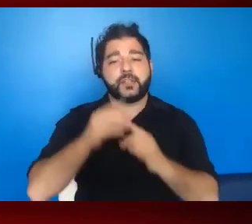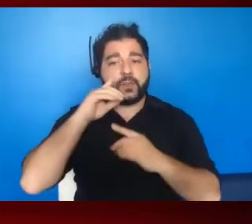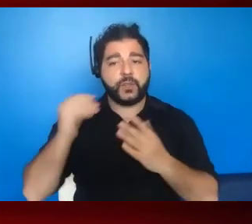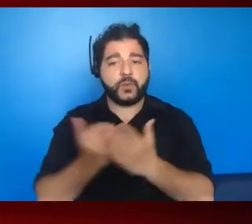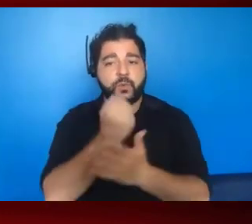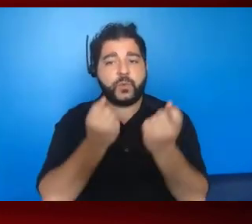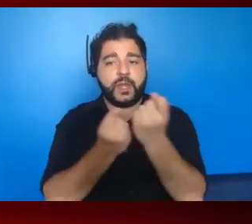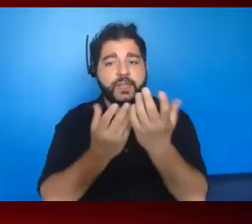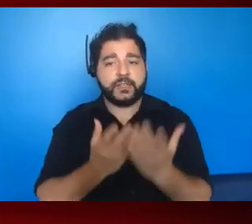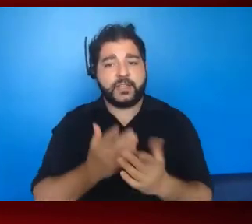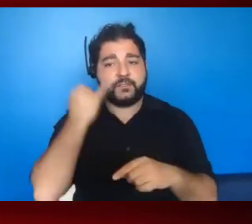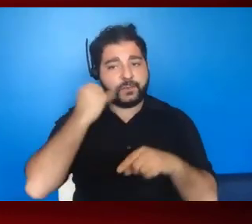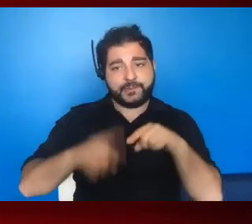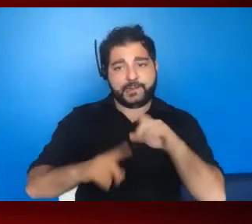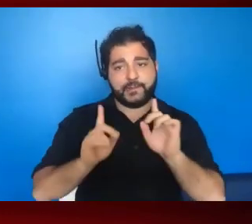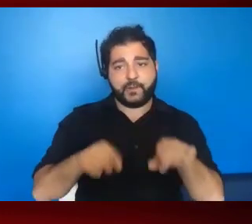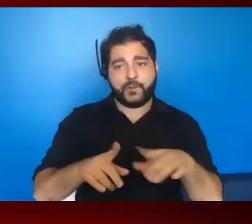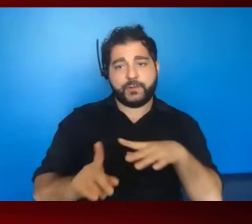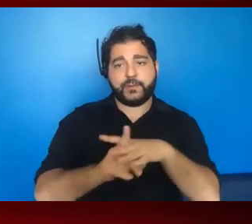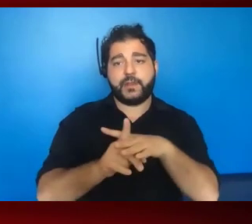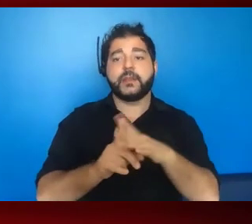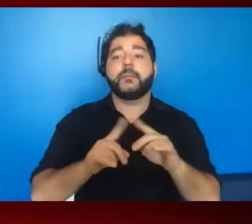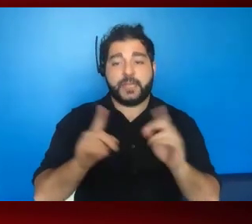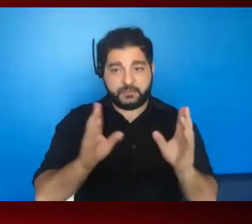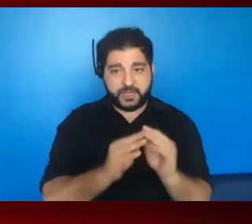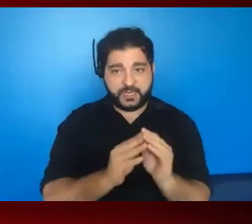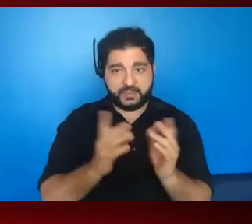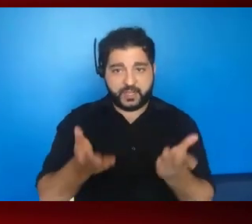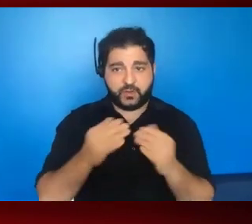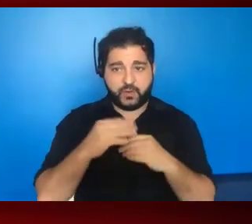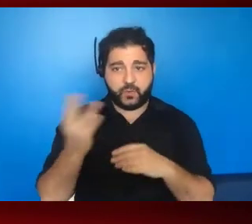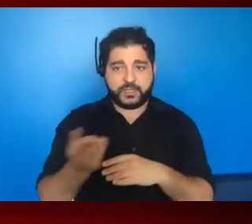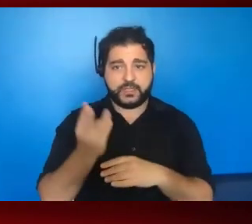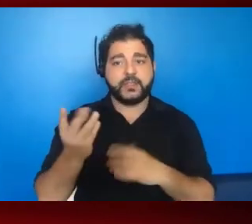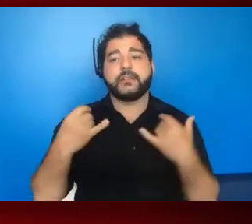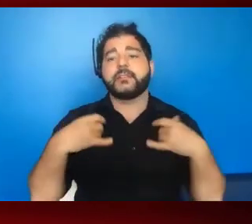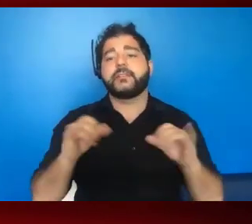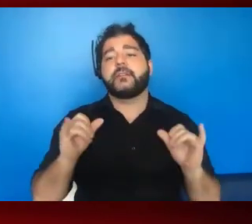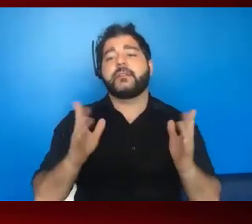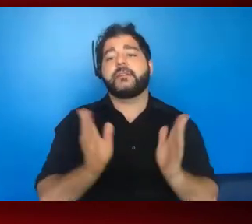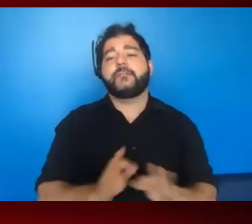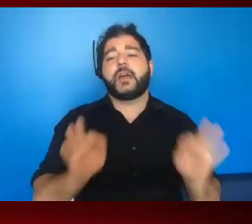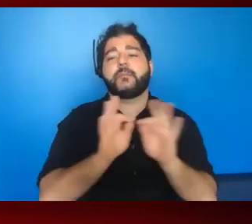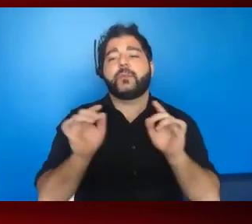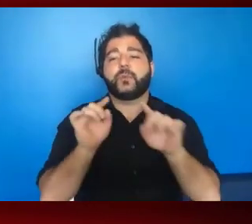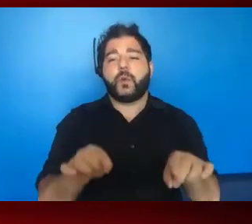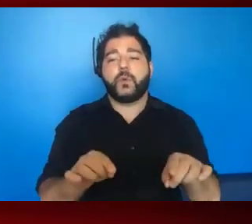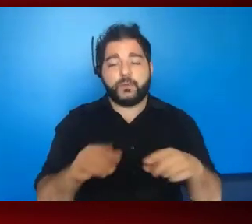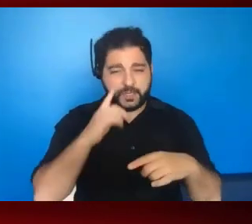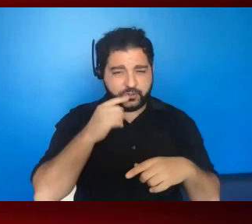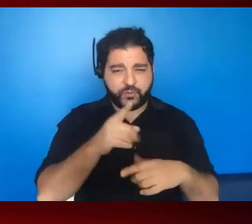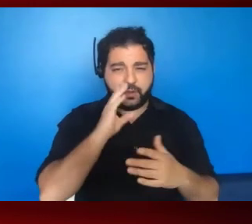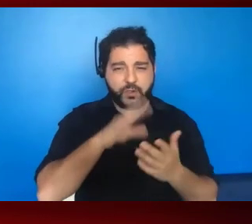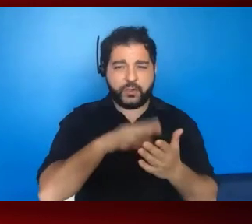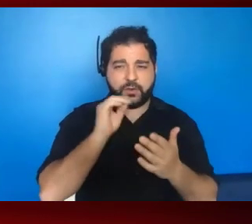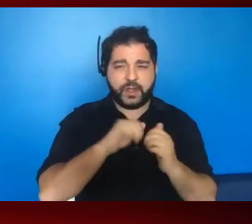even if you can't attend the meetings on Wednesday, it's still valuable to go, go to, because you'll kind of learn how